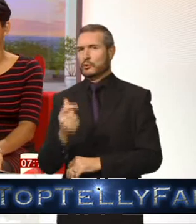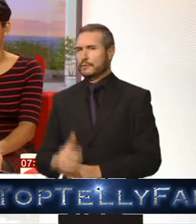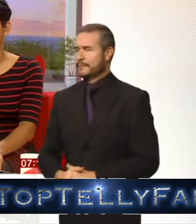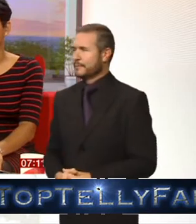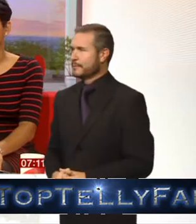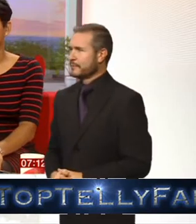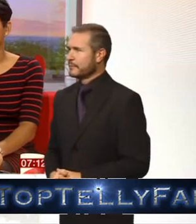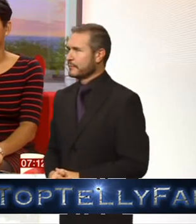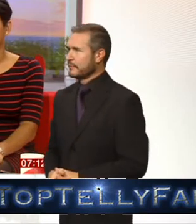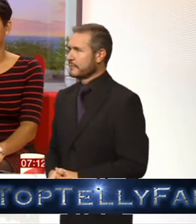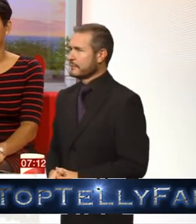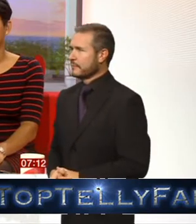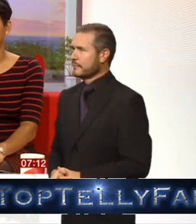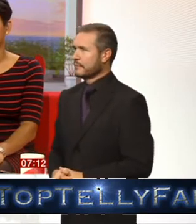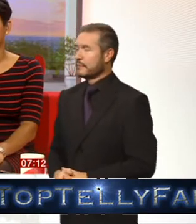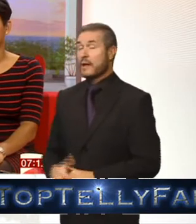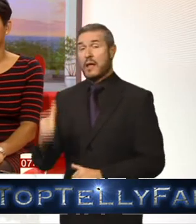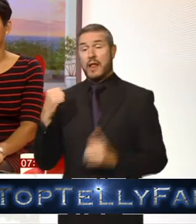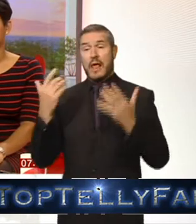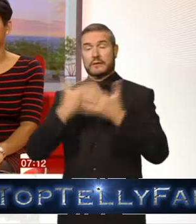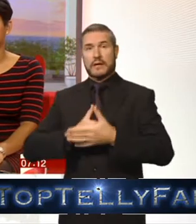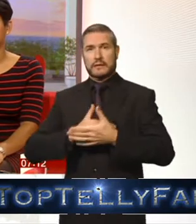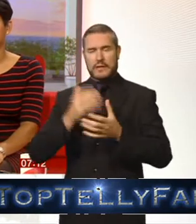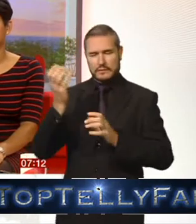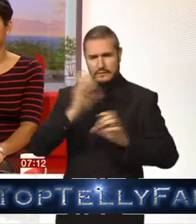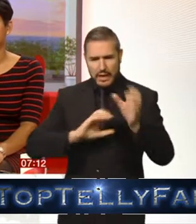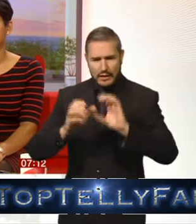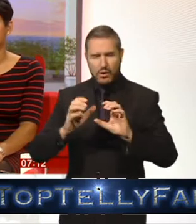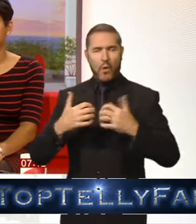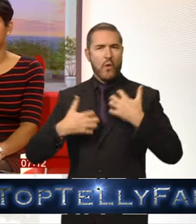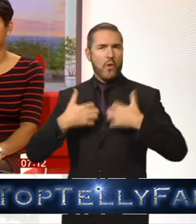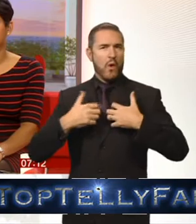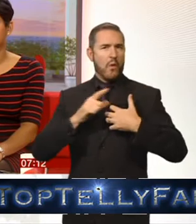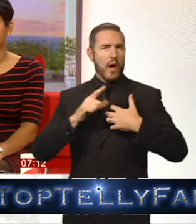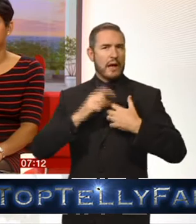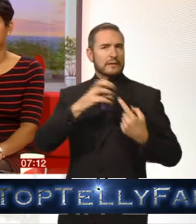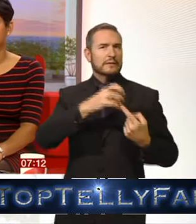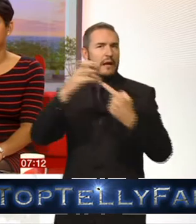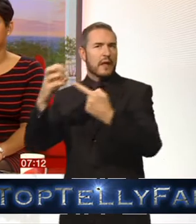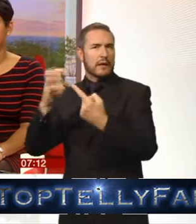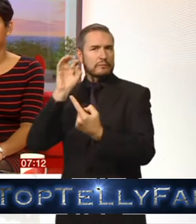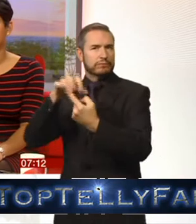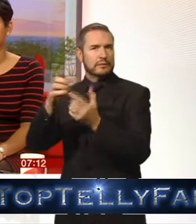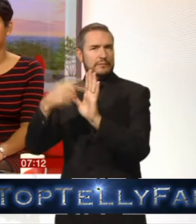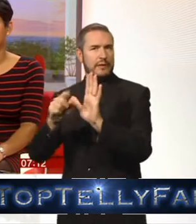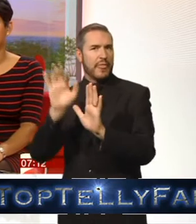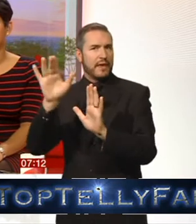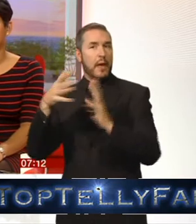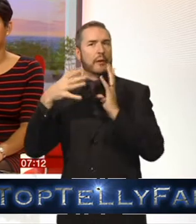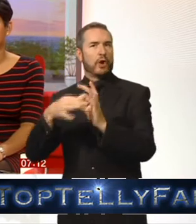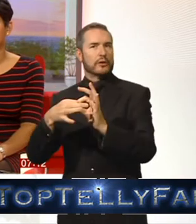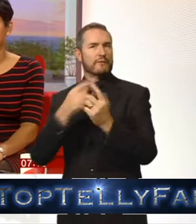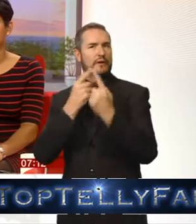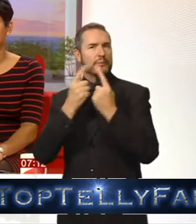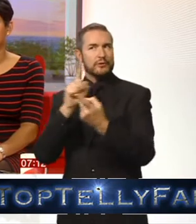now it's been a dramatic night for scientists controlling the Philae probe late last night it re-established radio contact with